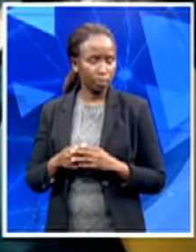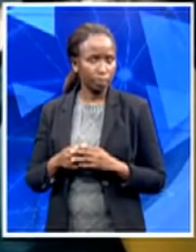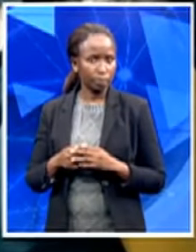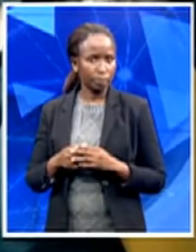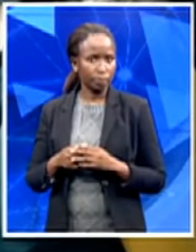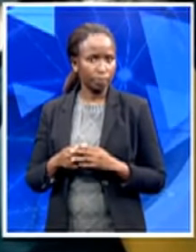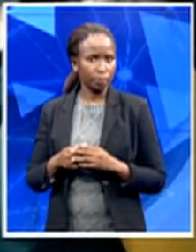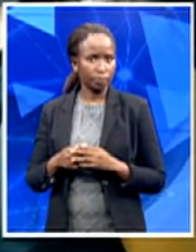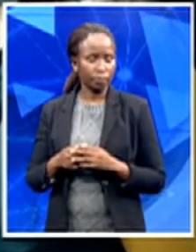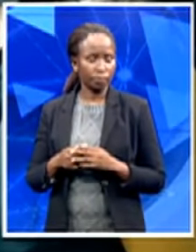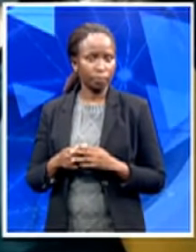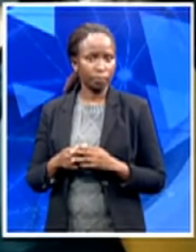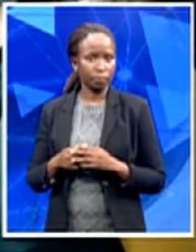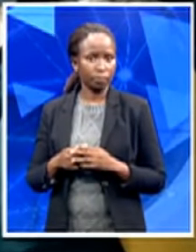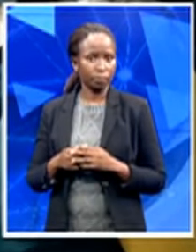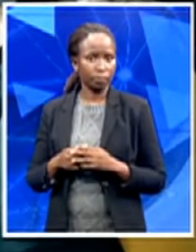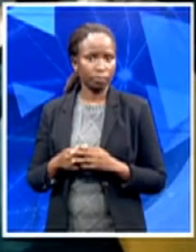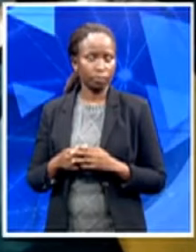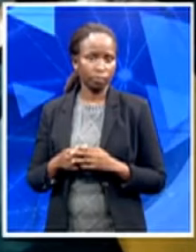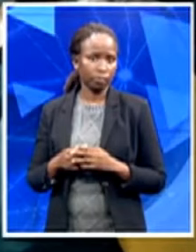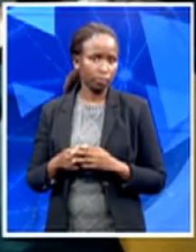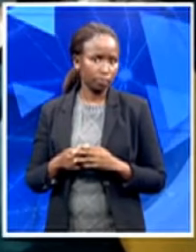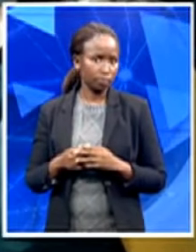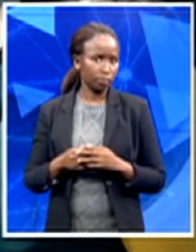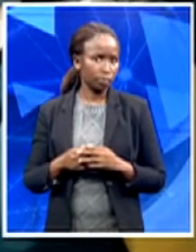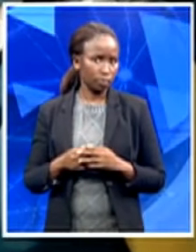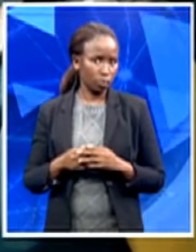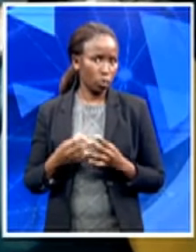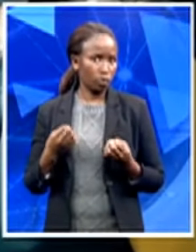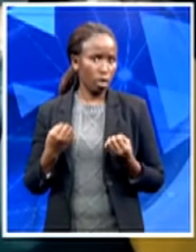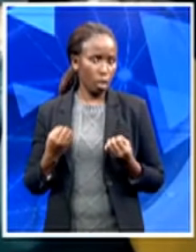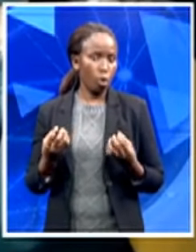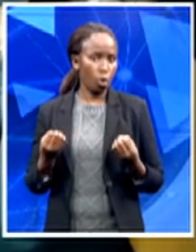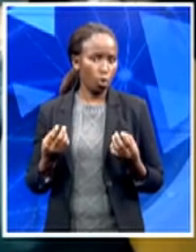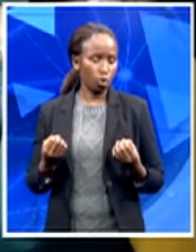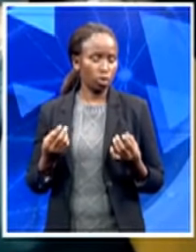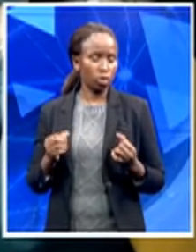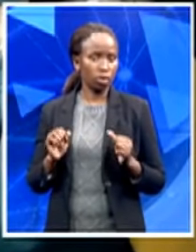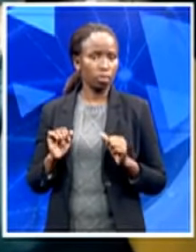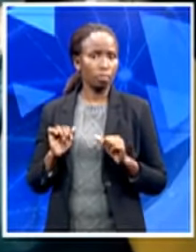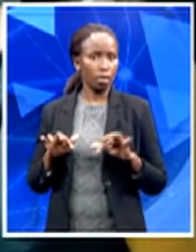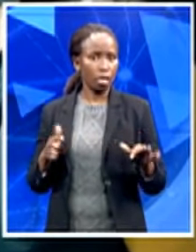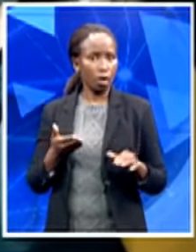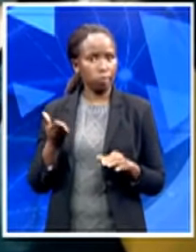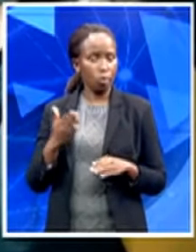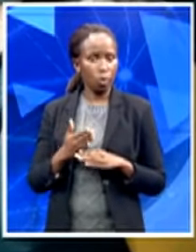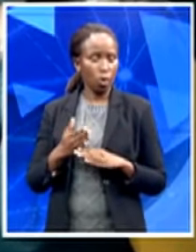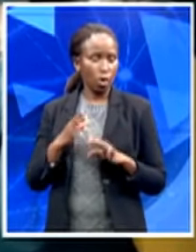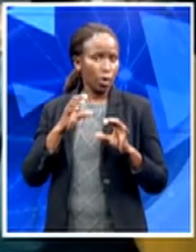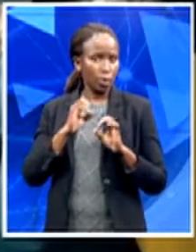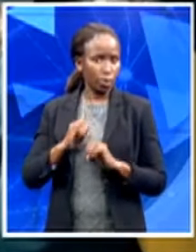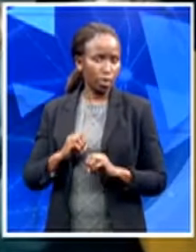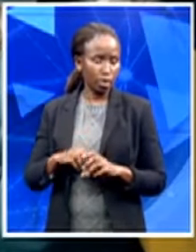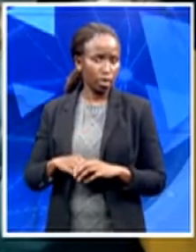So there's a lot of us who are sitting just here and we're out of the shop and anything like that. So it's very, tough